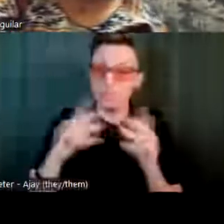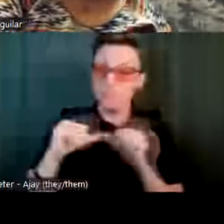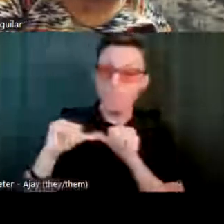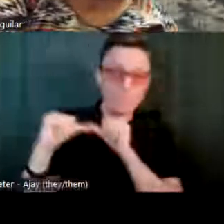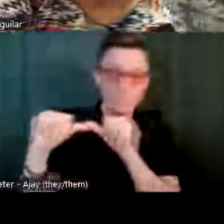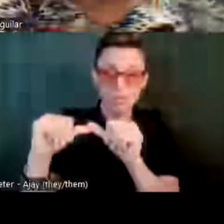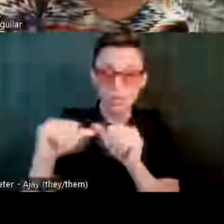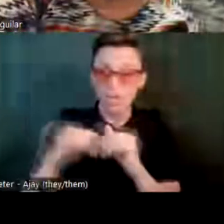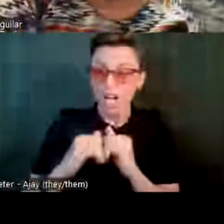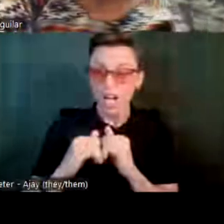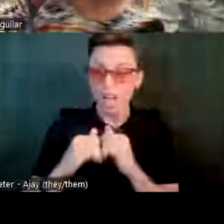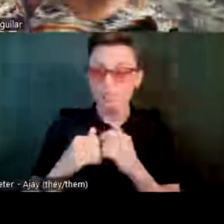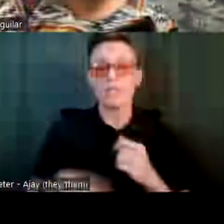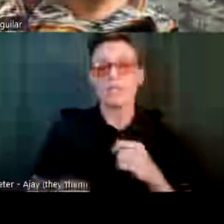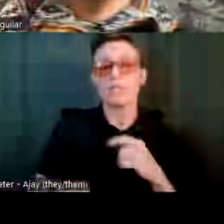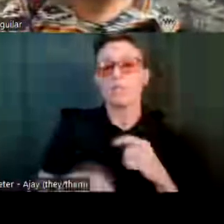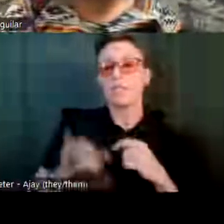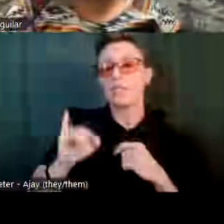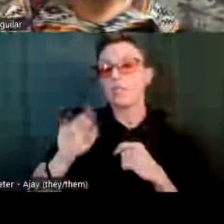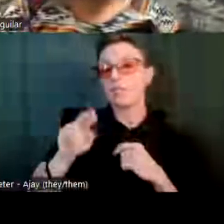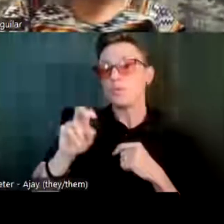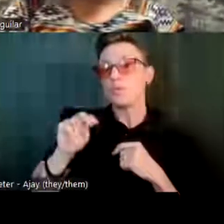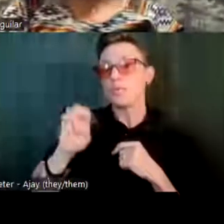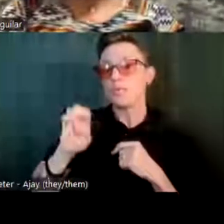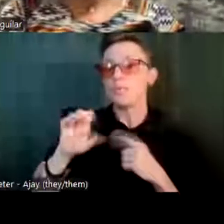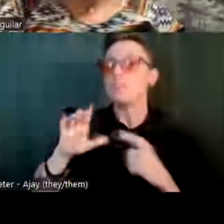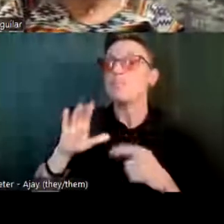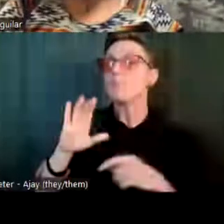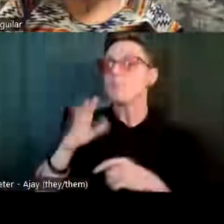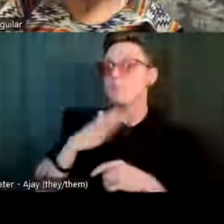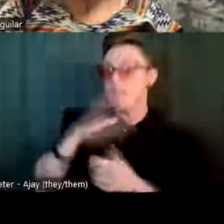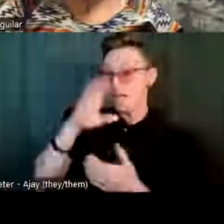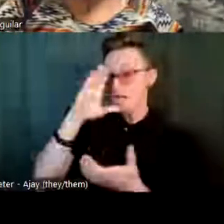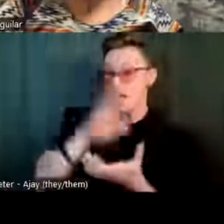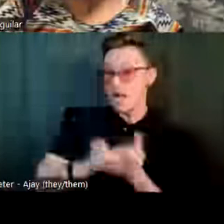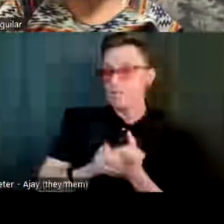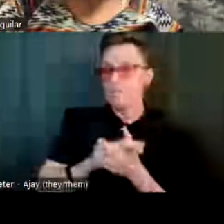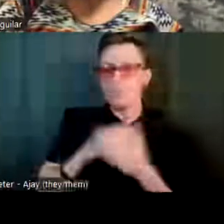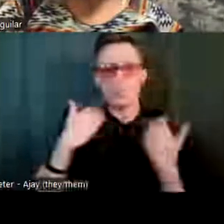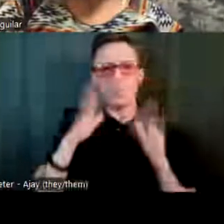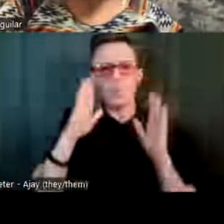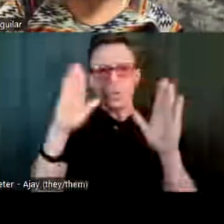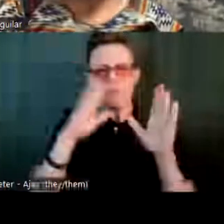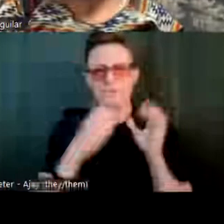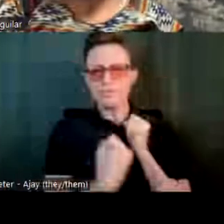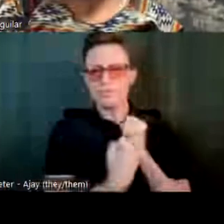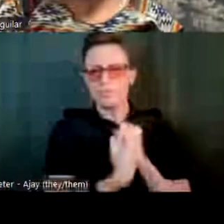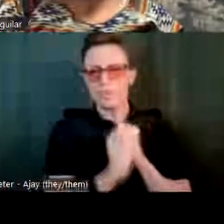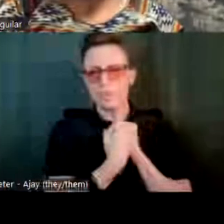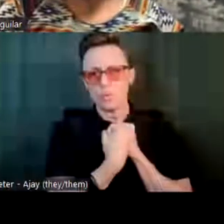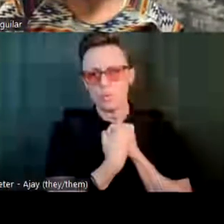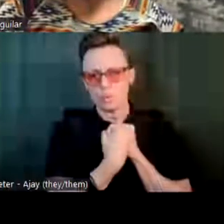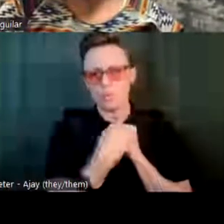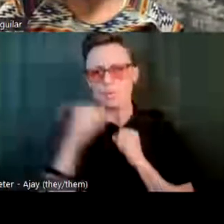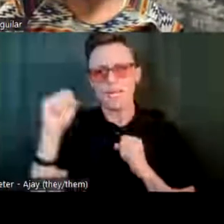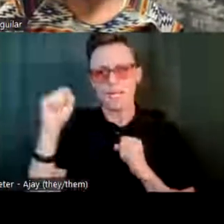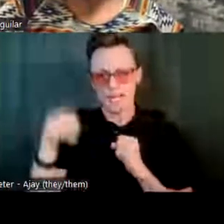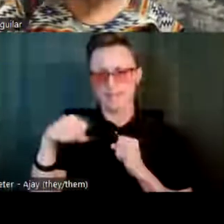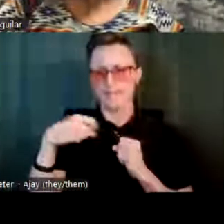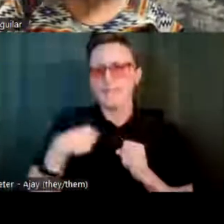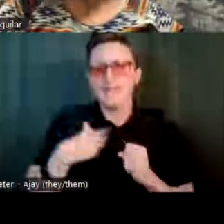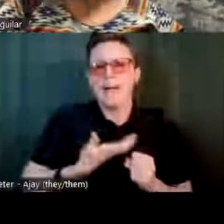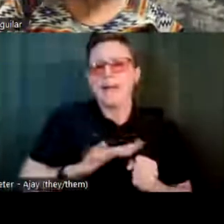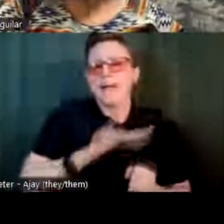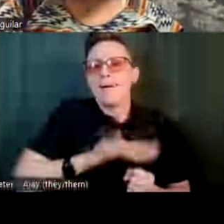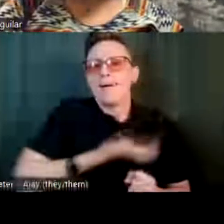Um, so my husband is a great support to me. And, um, and I can vent and say to him